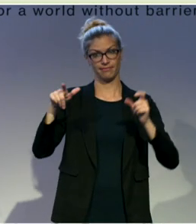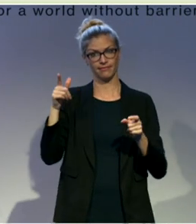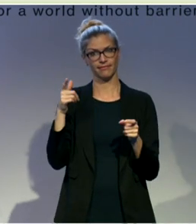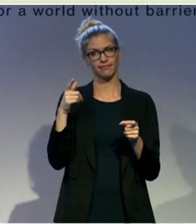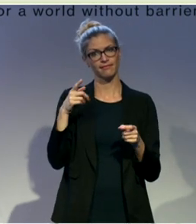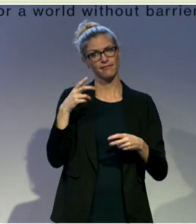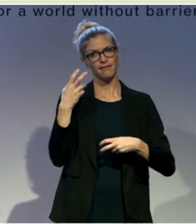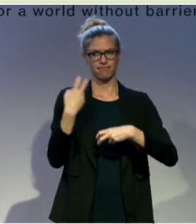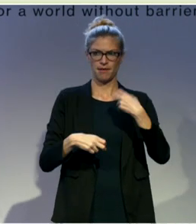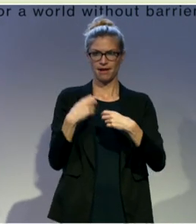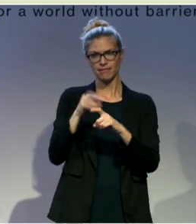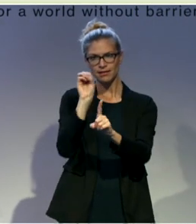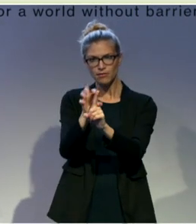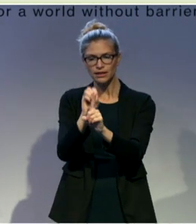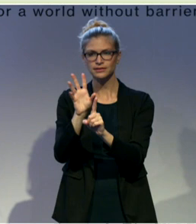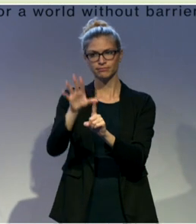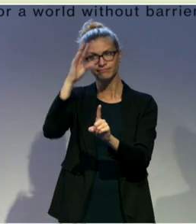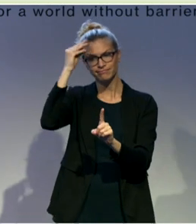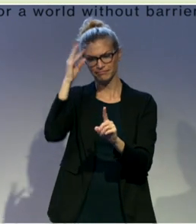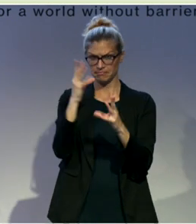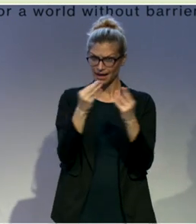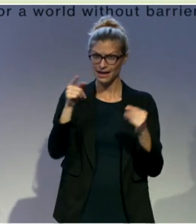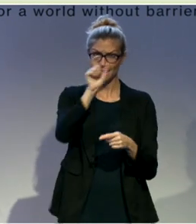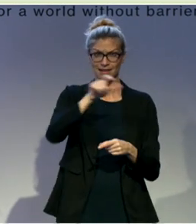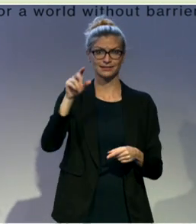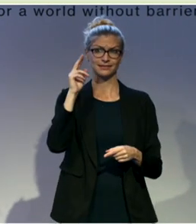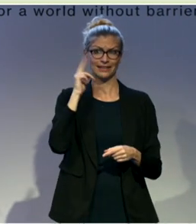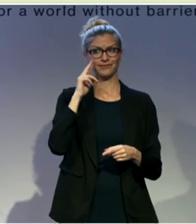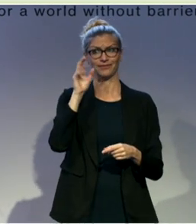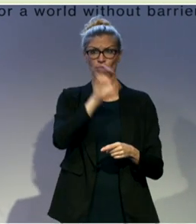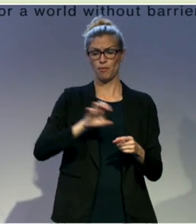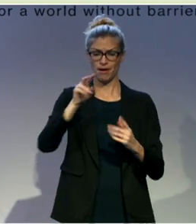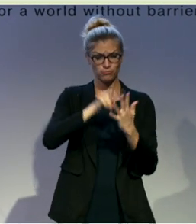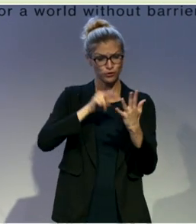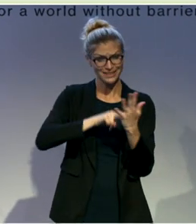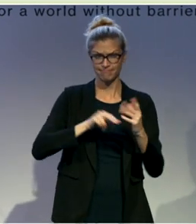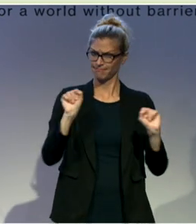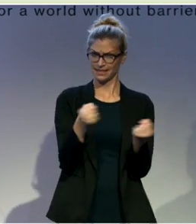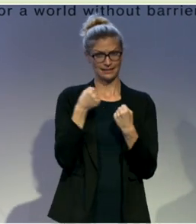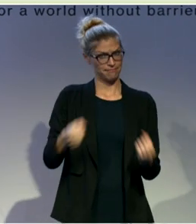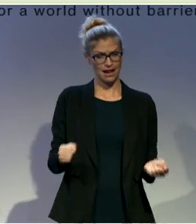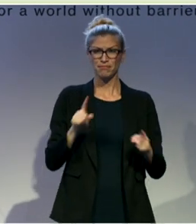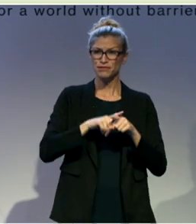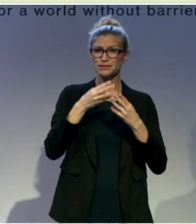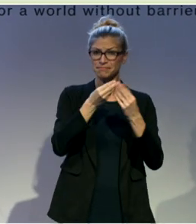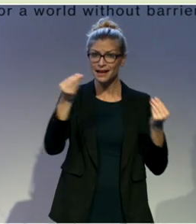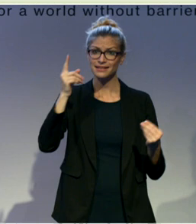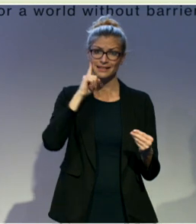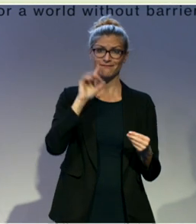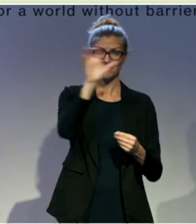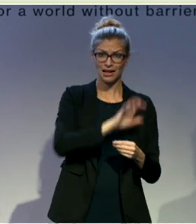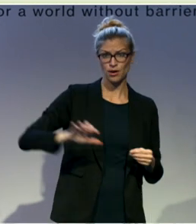illiterate, and the unemployment rate for deaf people in Europe is 70% higher than average.